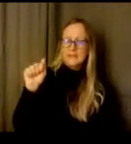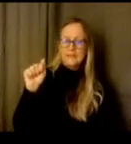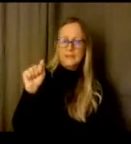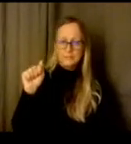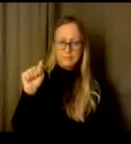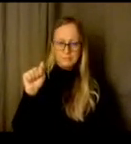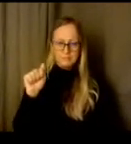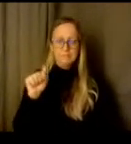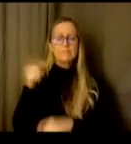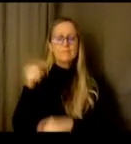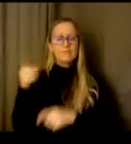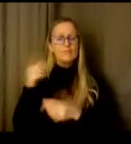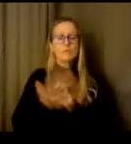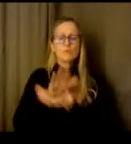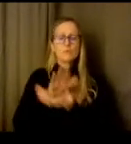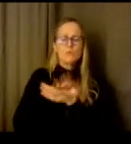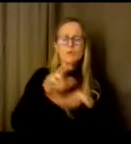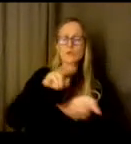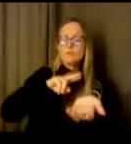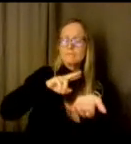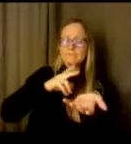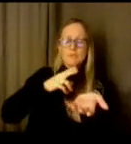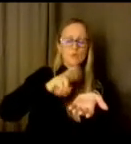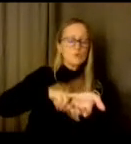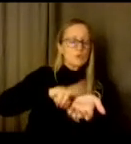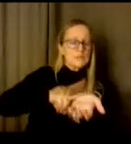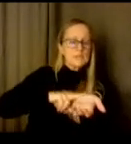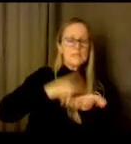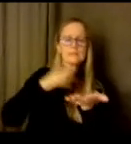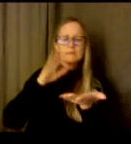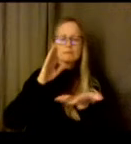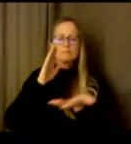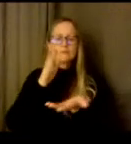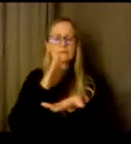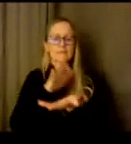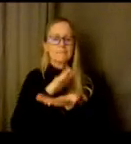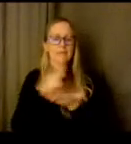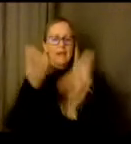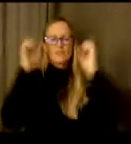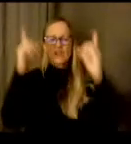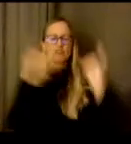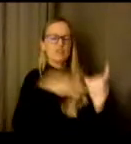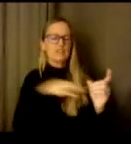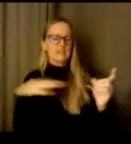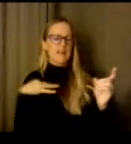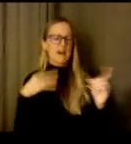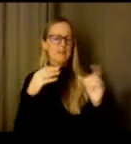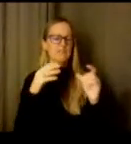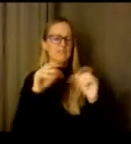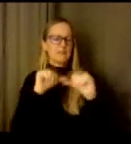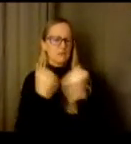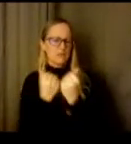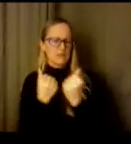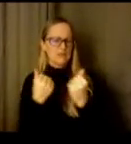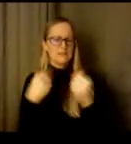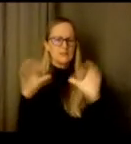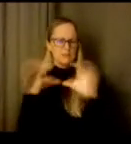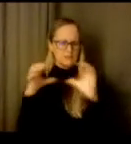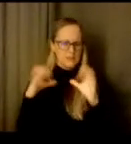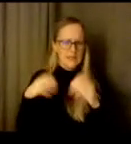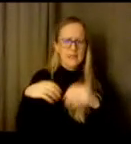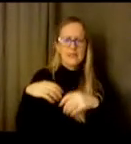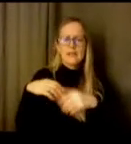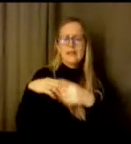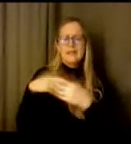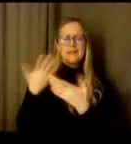we're school nurses, school social workers, school counselors and school psychologists and really we we